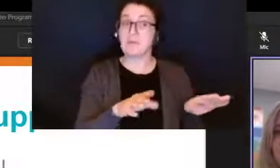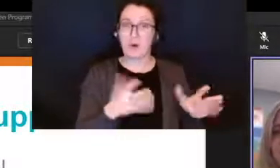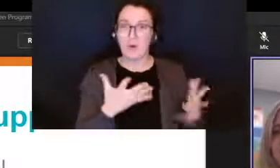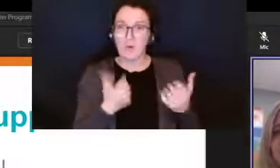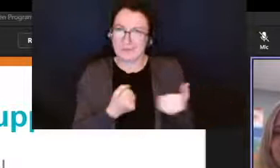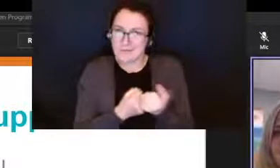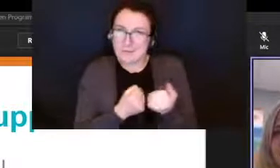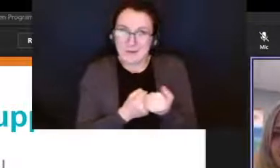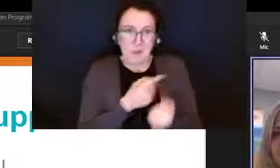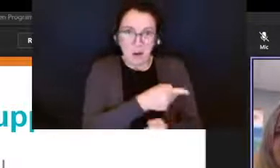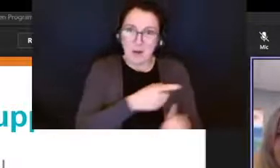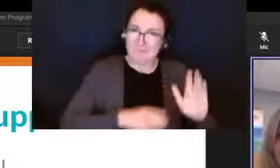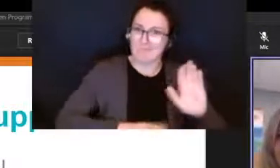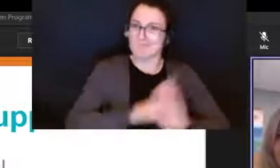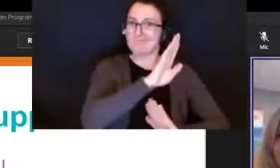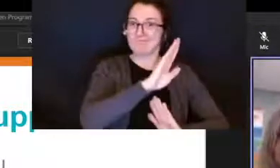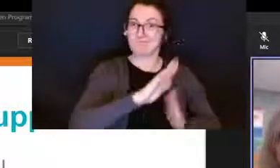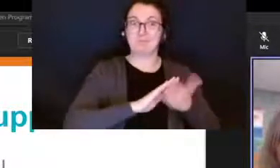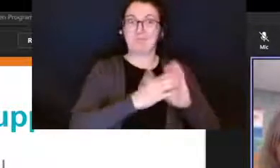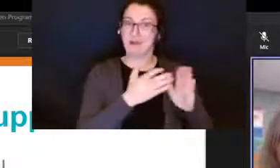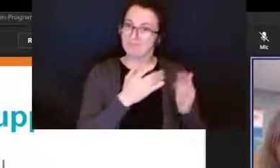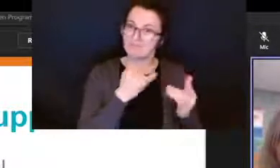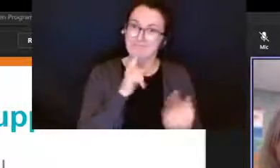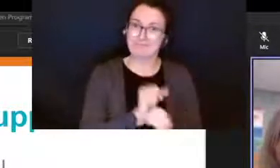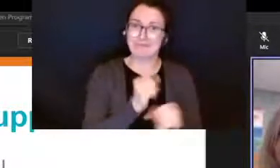and become as independent as possible